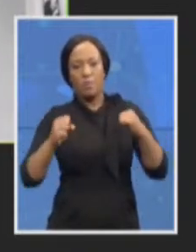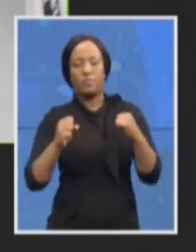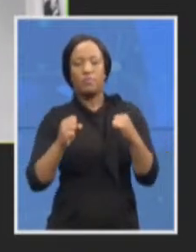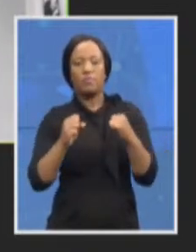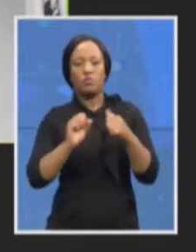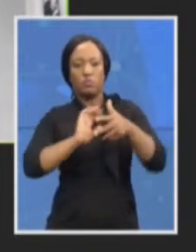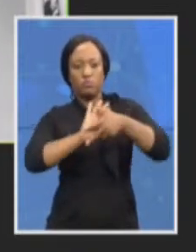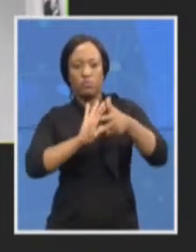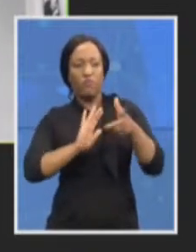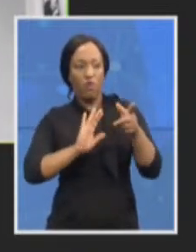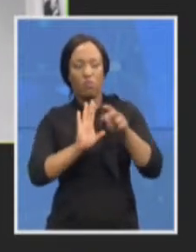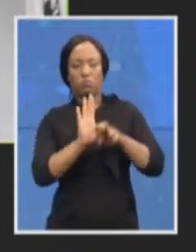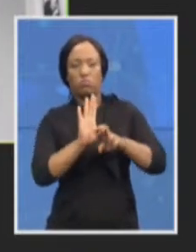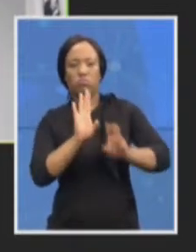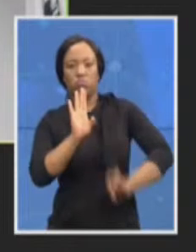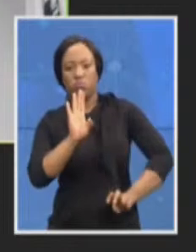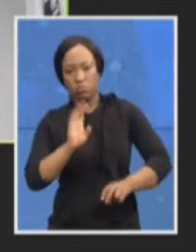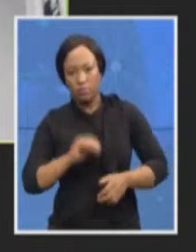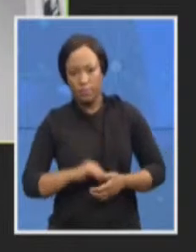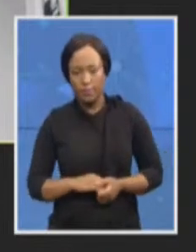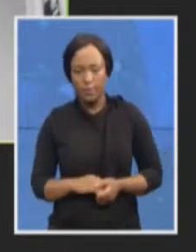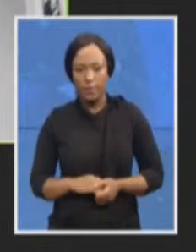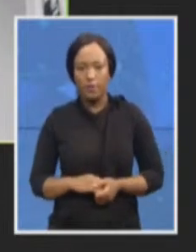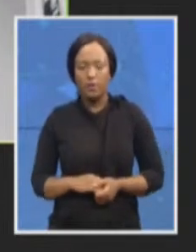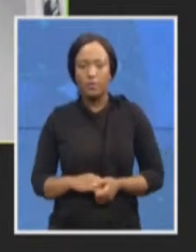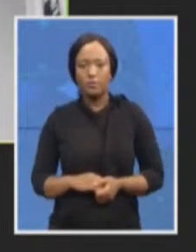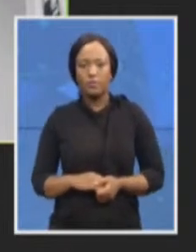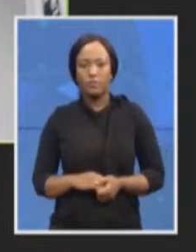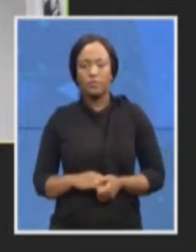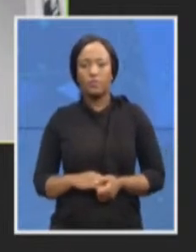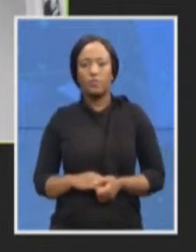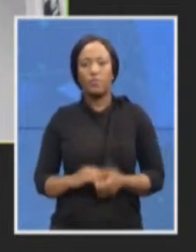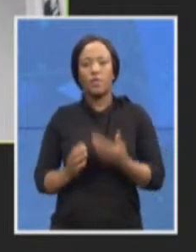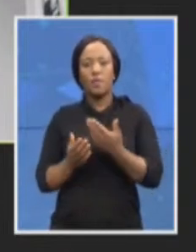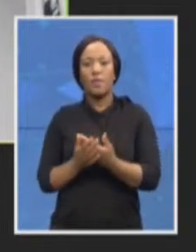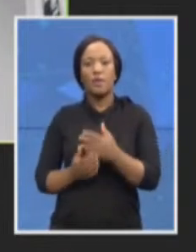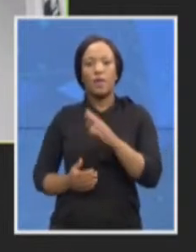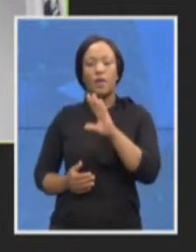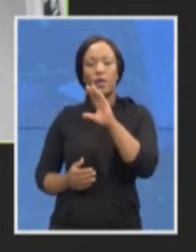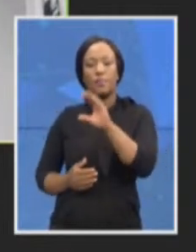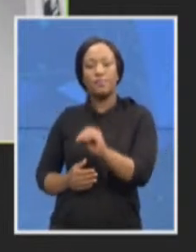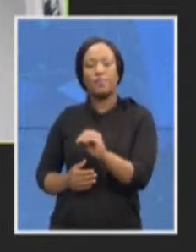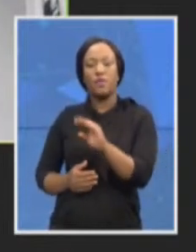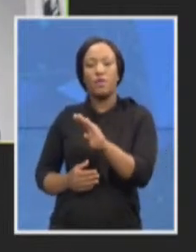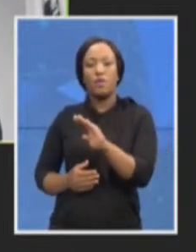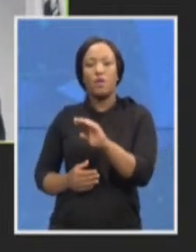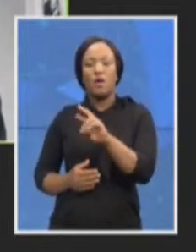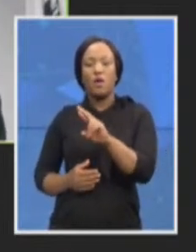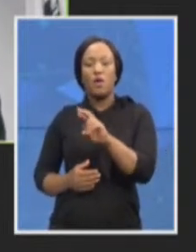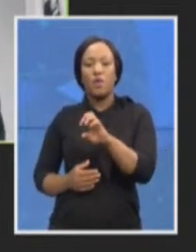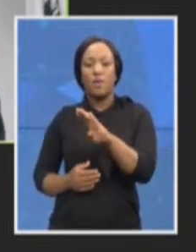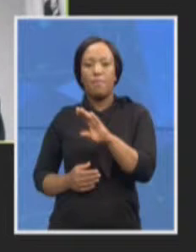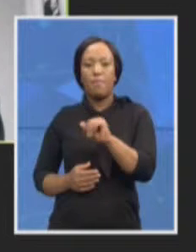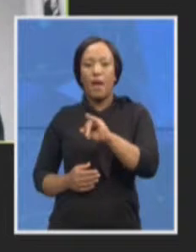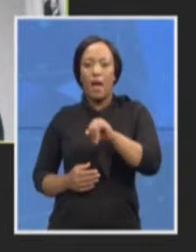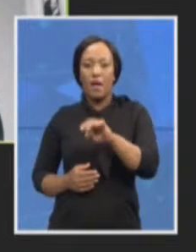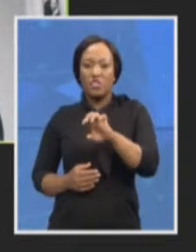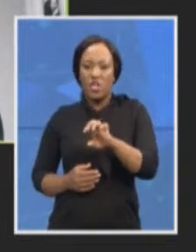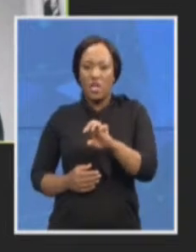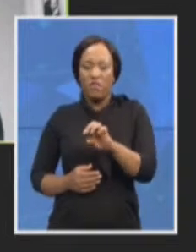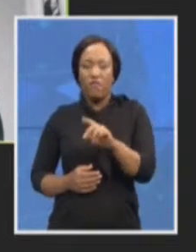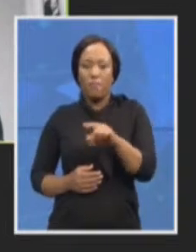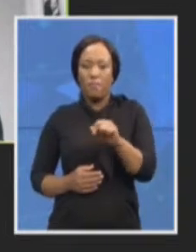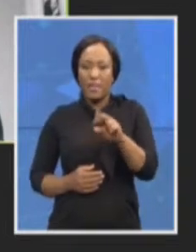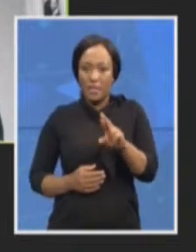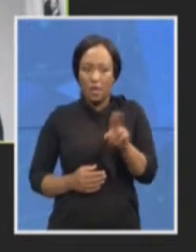And I'm going to ask Advocate Rabaji to deal with what the last question of Peter de Toi. Omar, are you ready? I'm